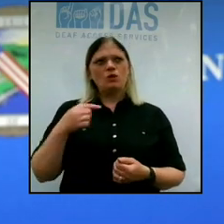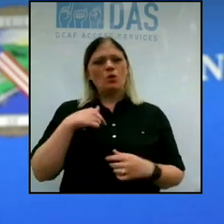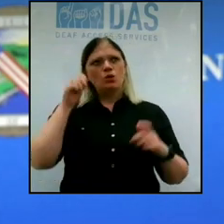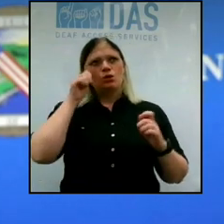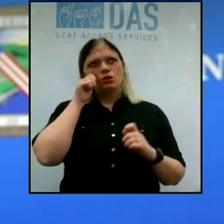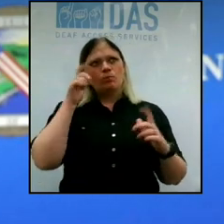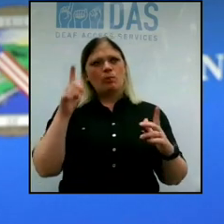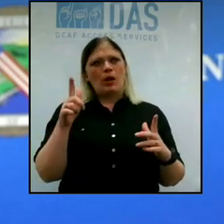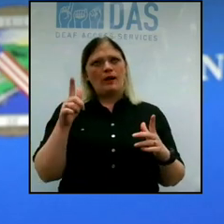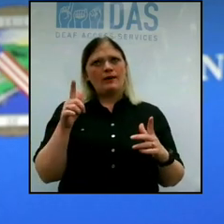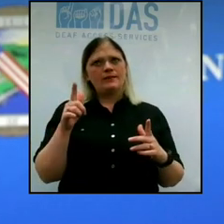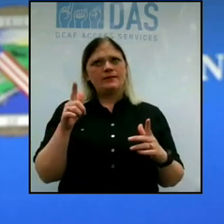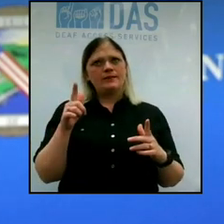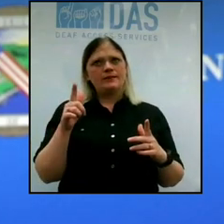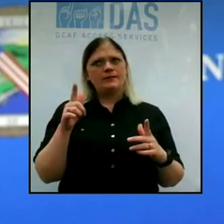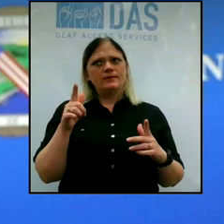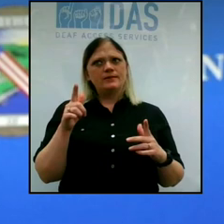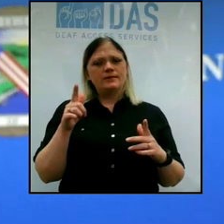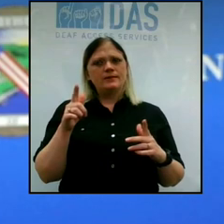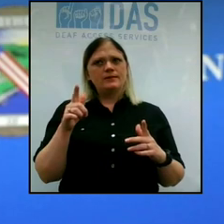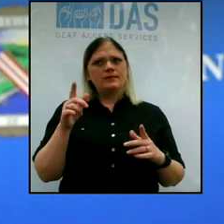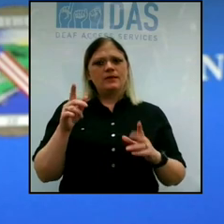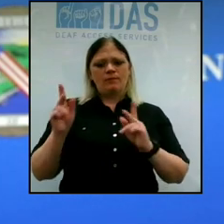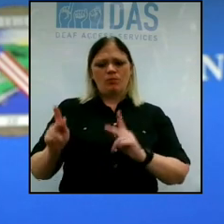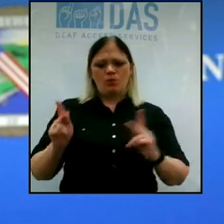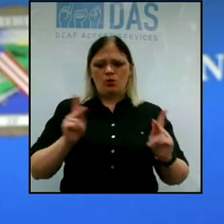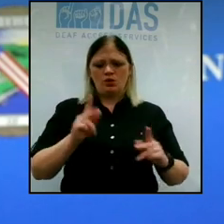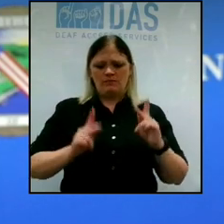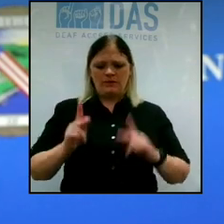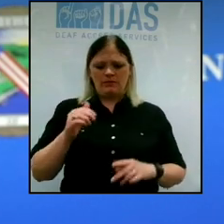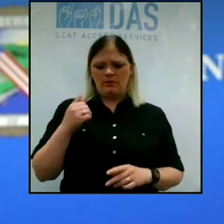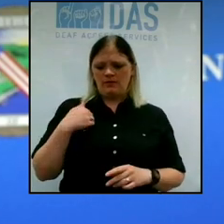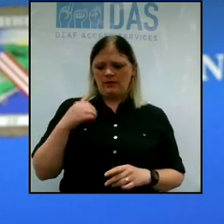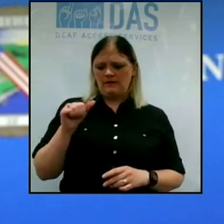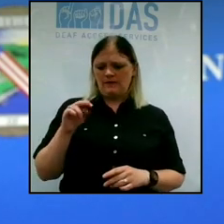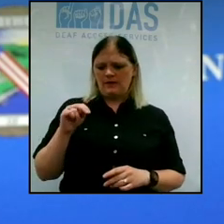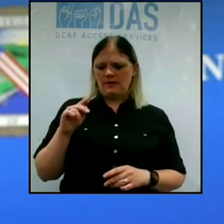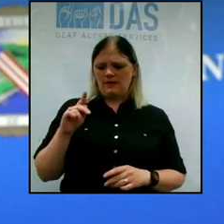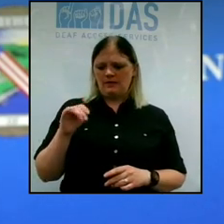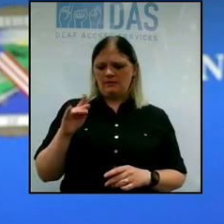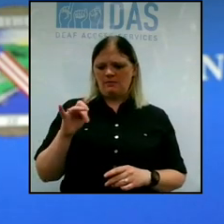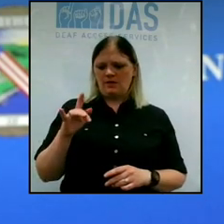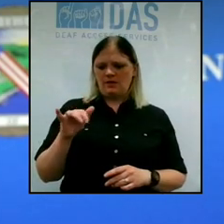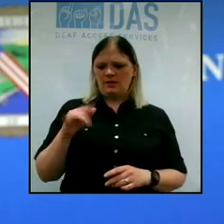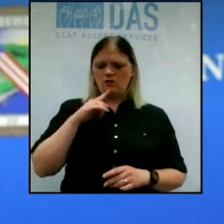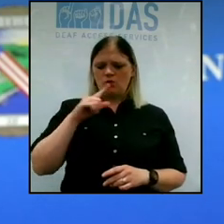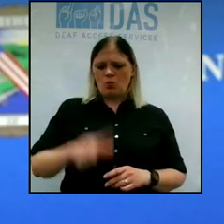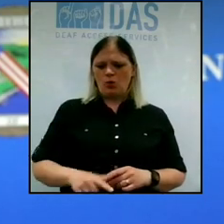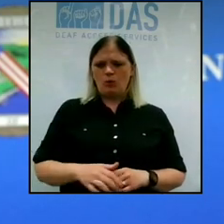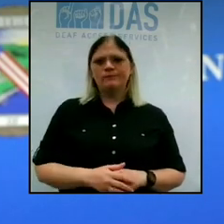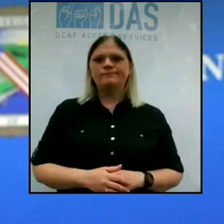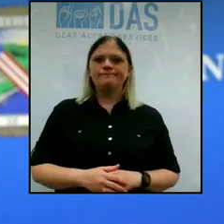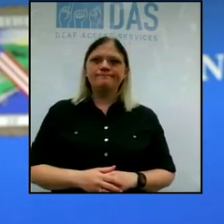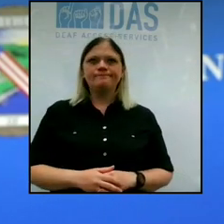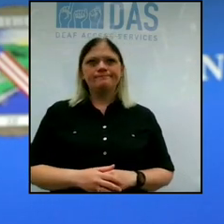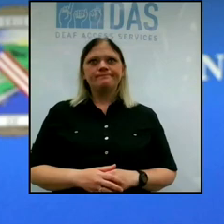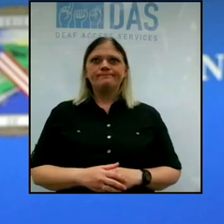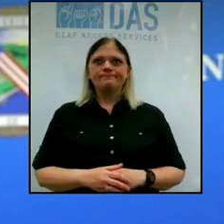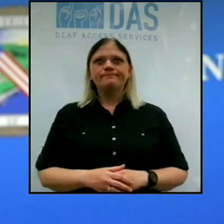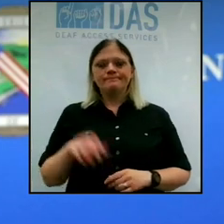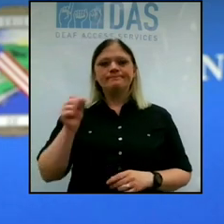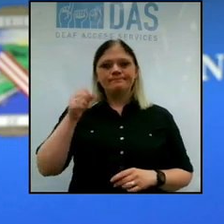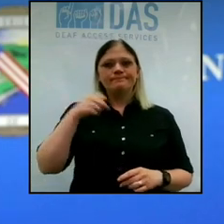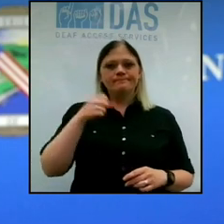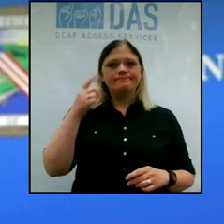the proportion of people who have antibodies is of those who have been tested have been so low? I think I was